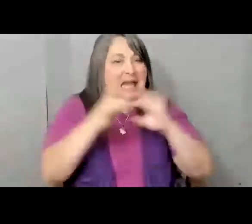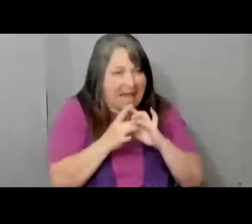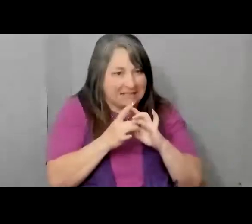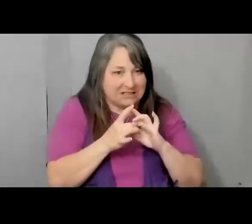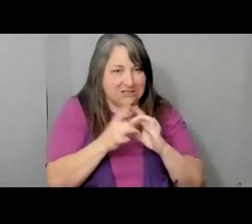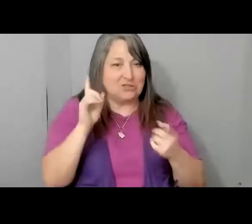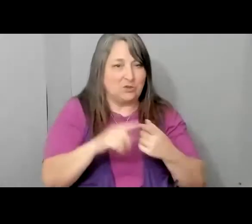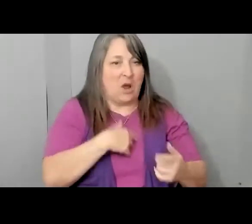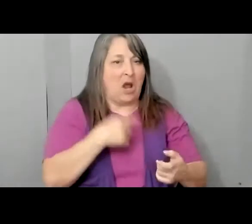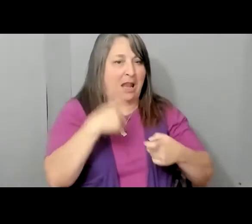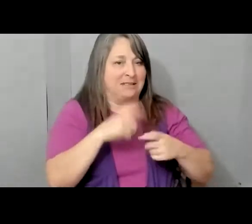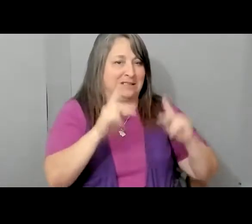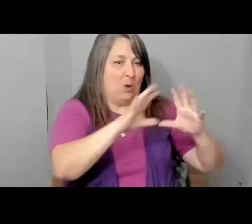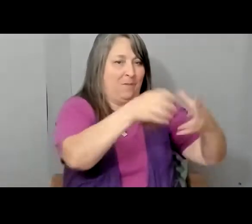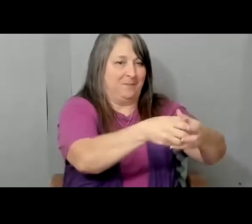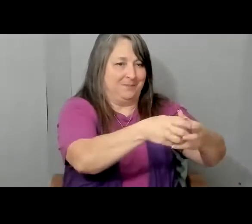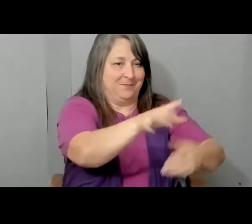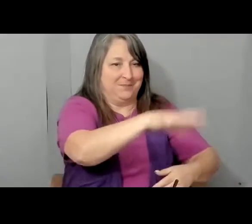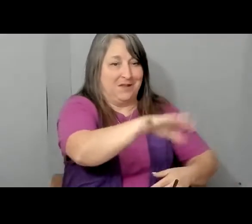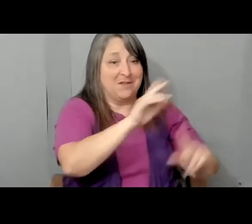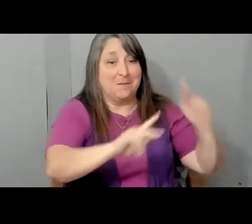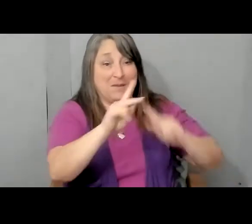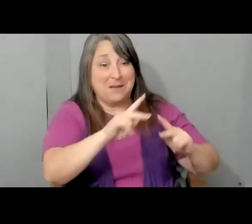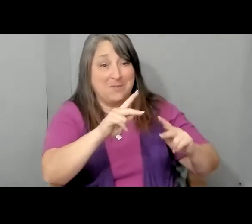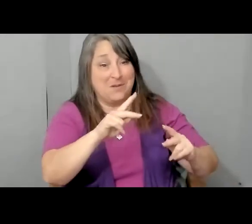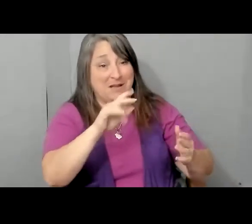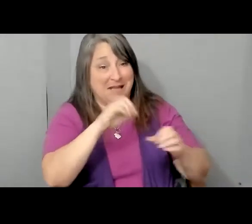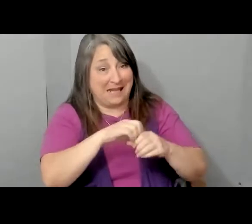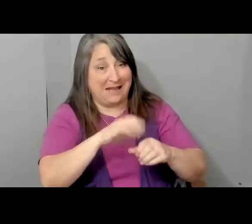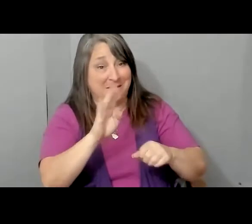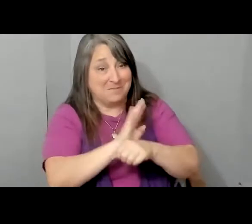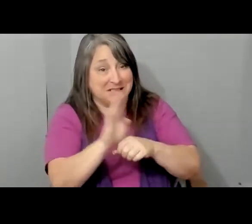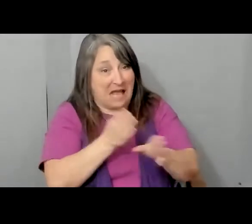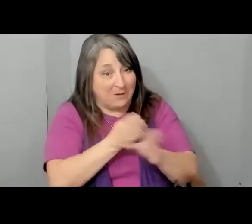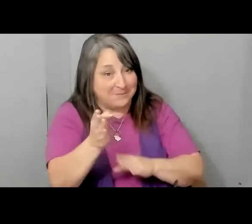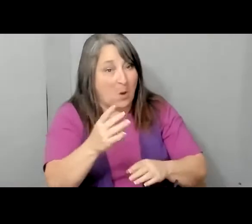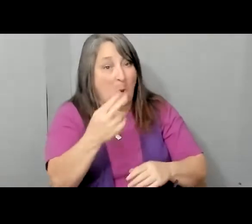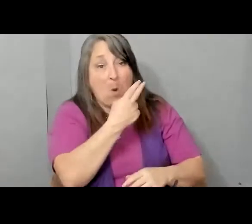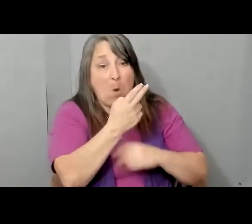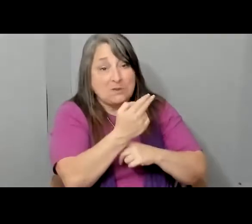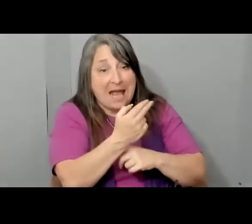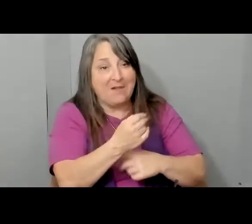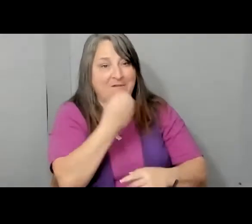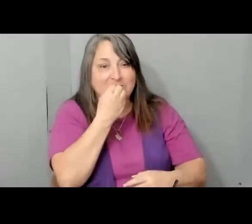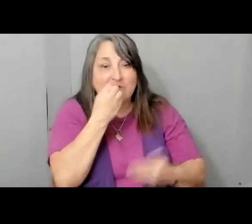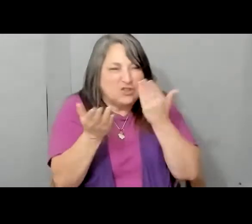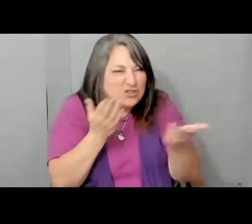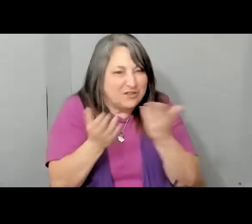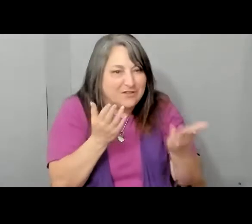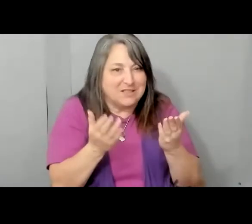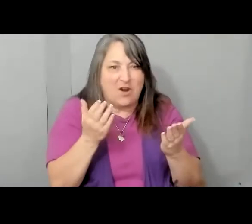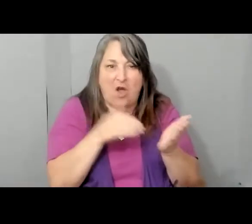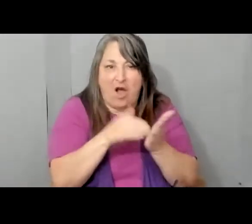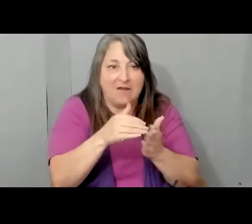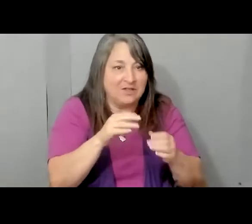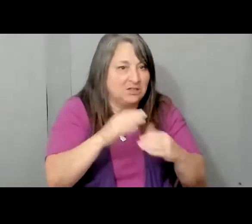to our Latino population. The folks in the industry that I represent, hotel and food service folks, are often too entrenched